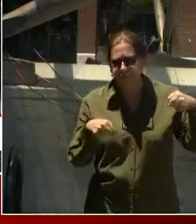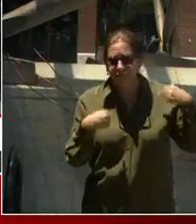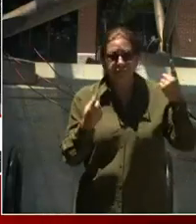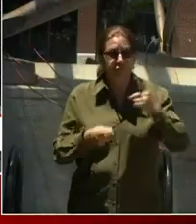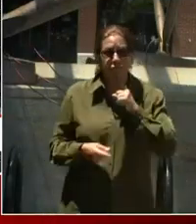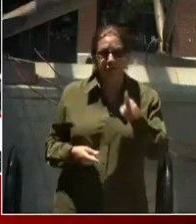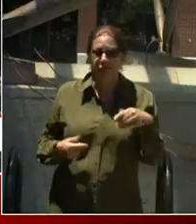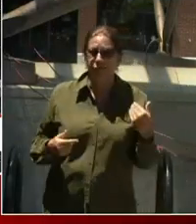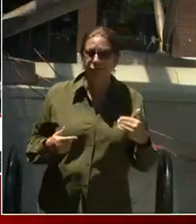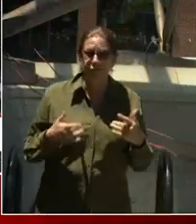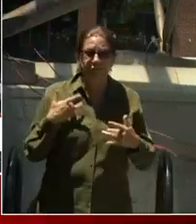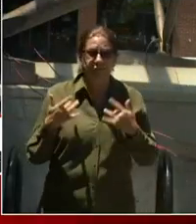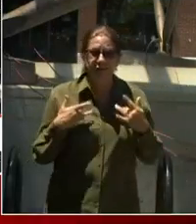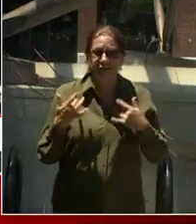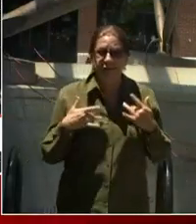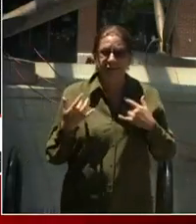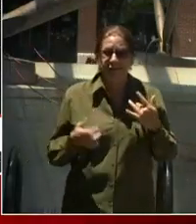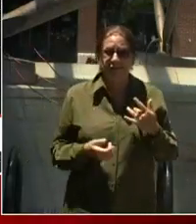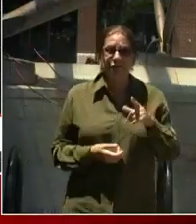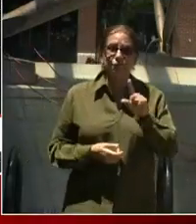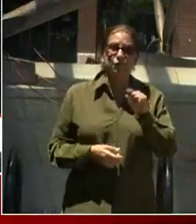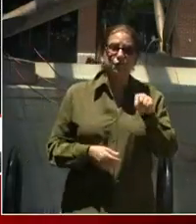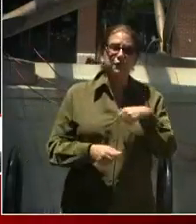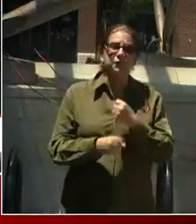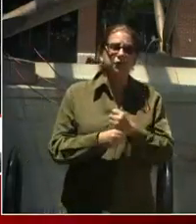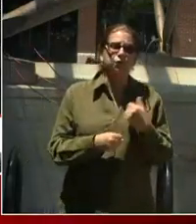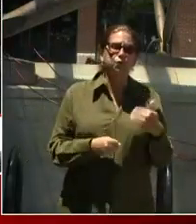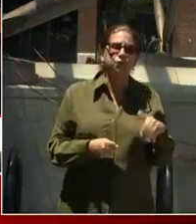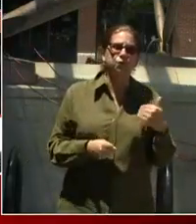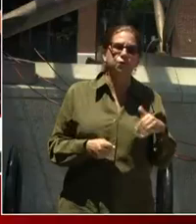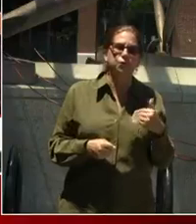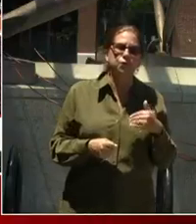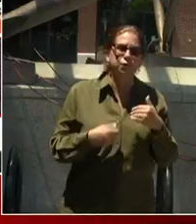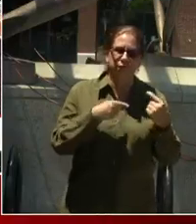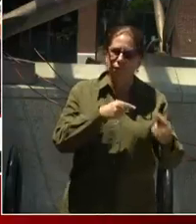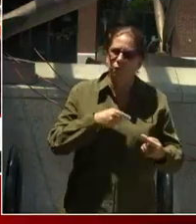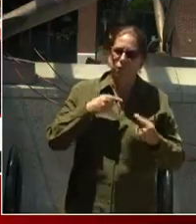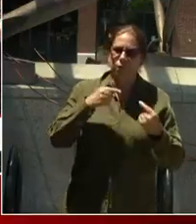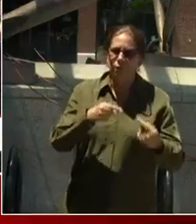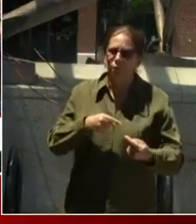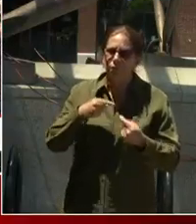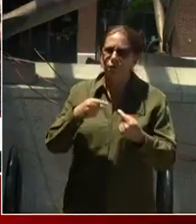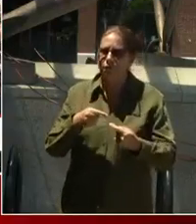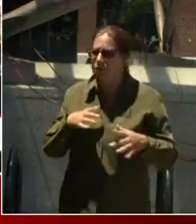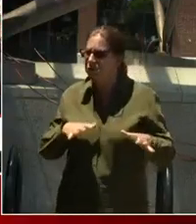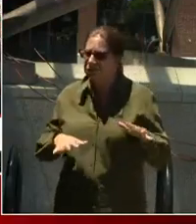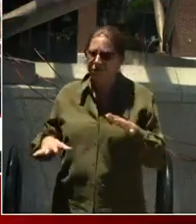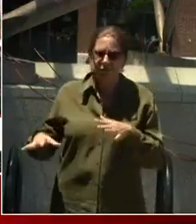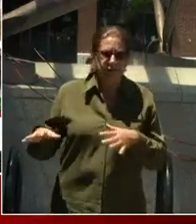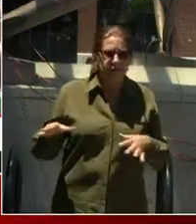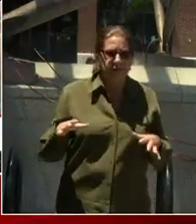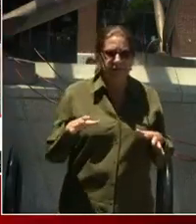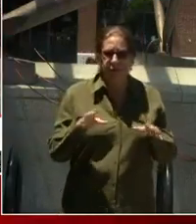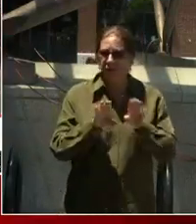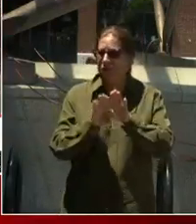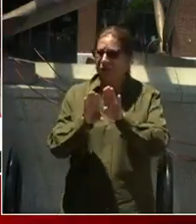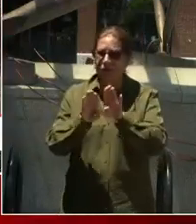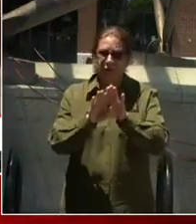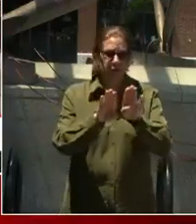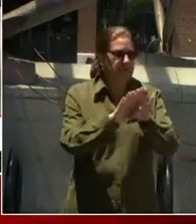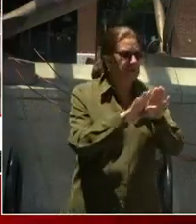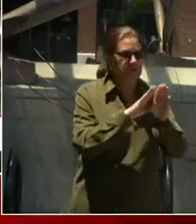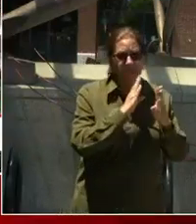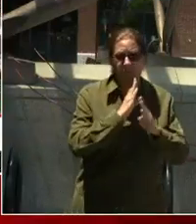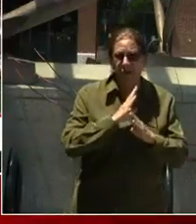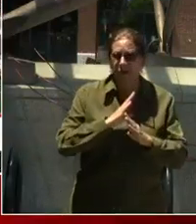we've struggled. We've been confined. We've got to take our hours down, decrease them tremendously, binge